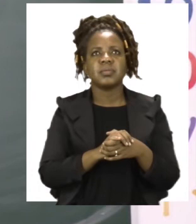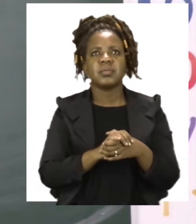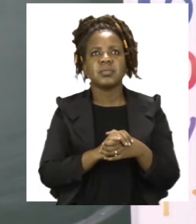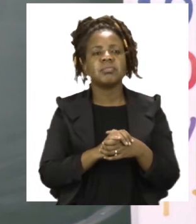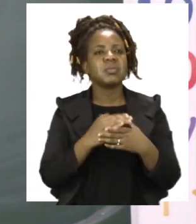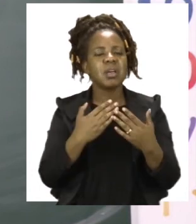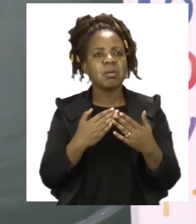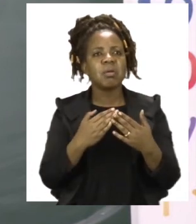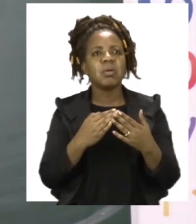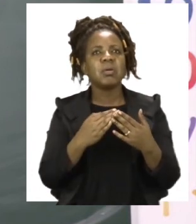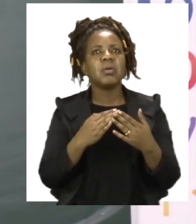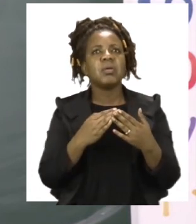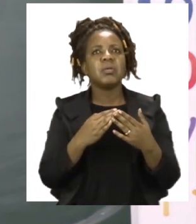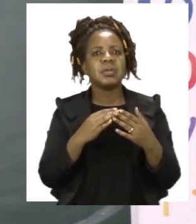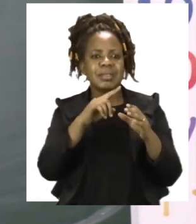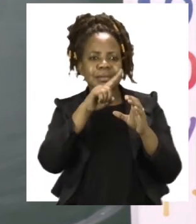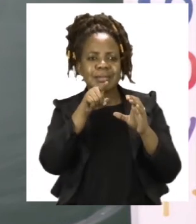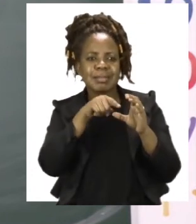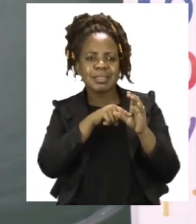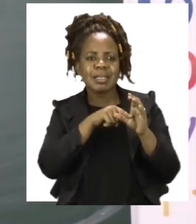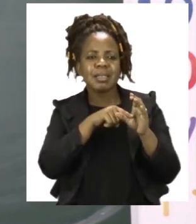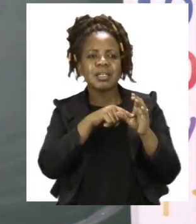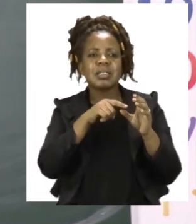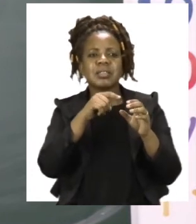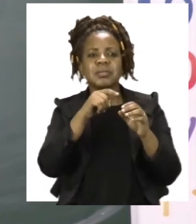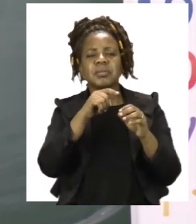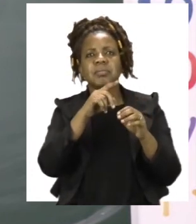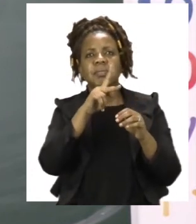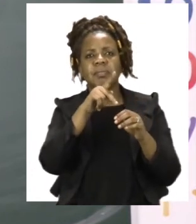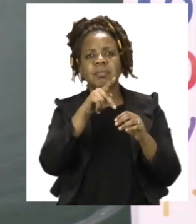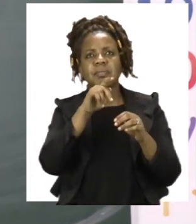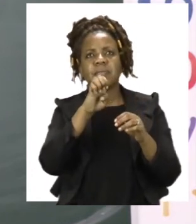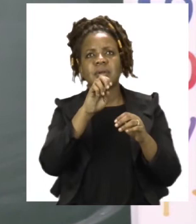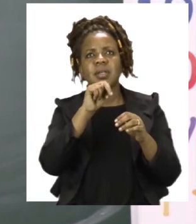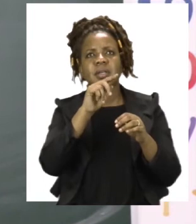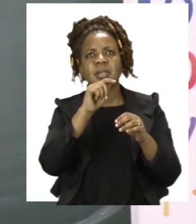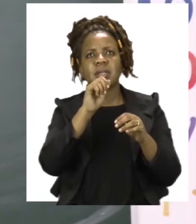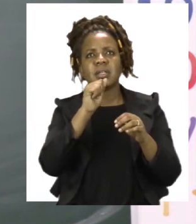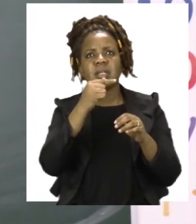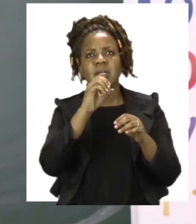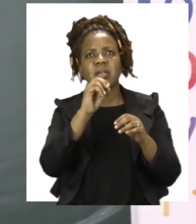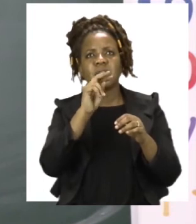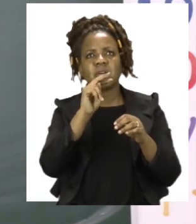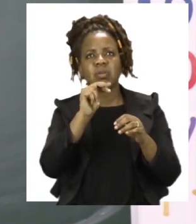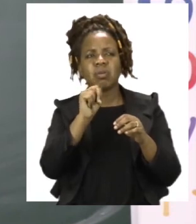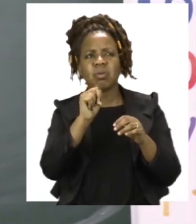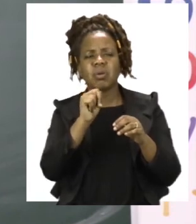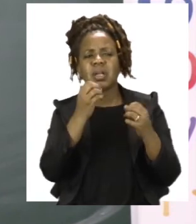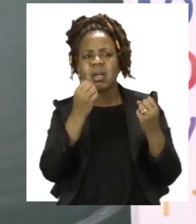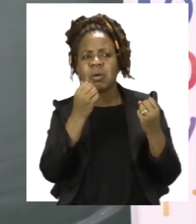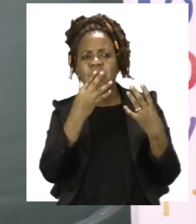triangles in the pentagon. Already I've given you a clue that at least there's one triangle